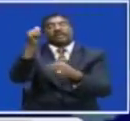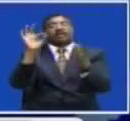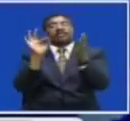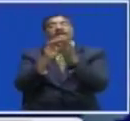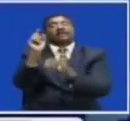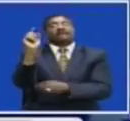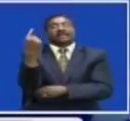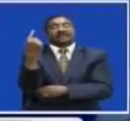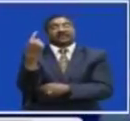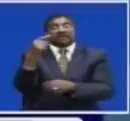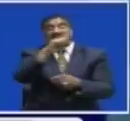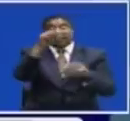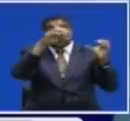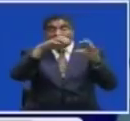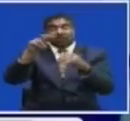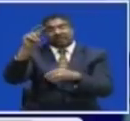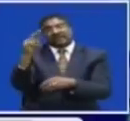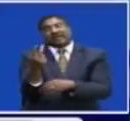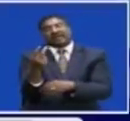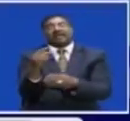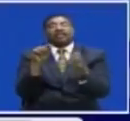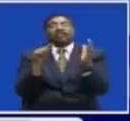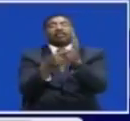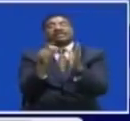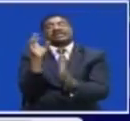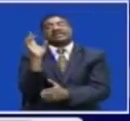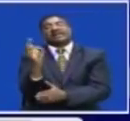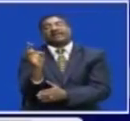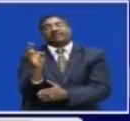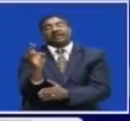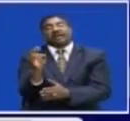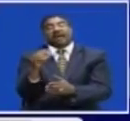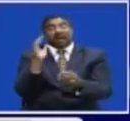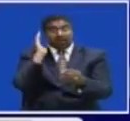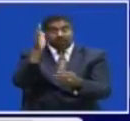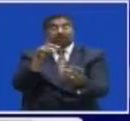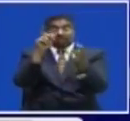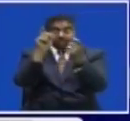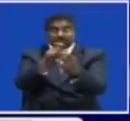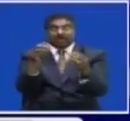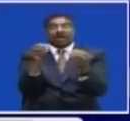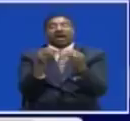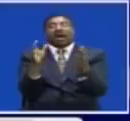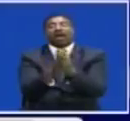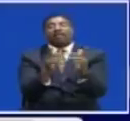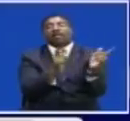While Zesco Is Behind The Bankers On Seven Points With A Game In Hand Against Cowboy Warriors